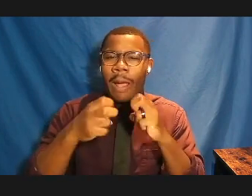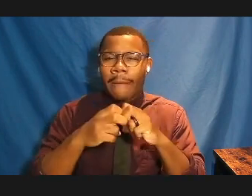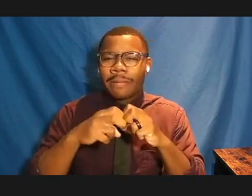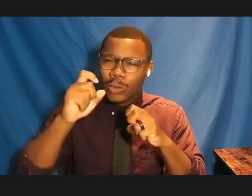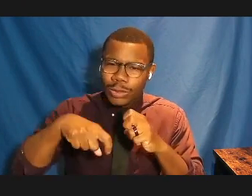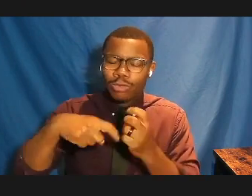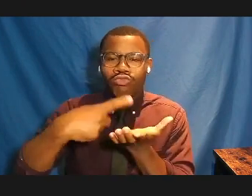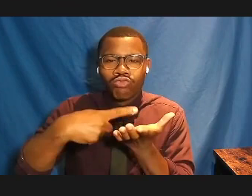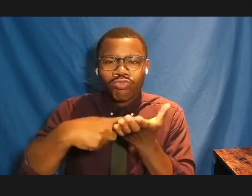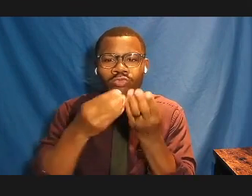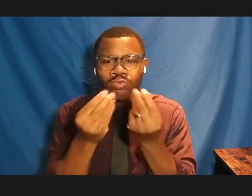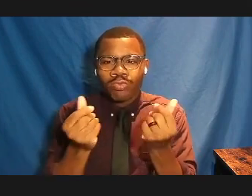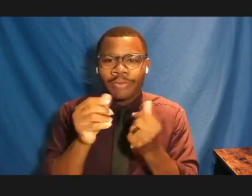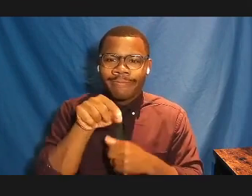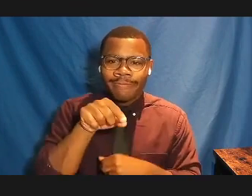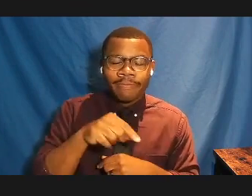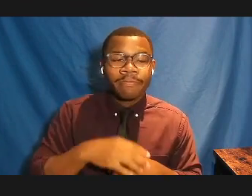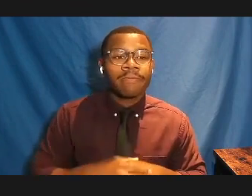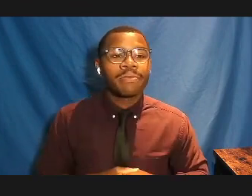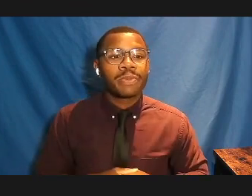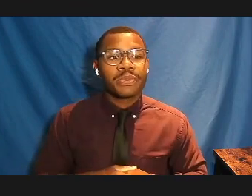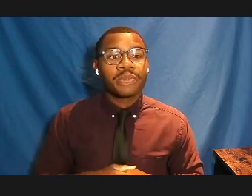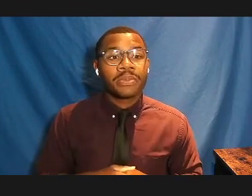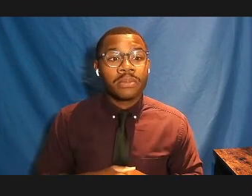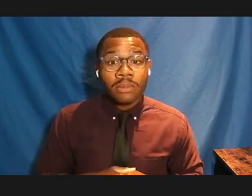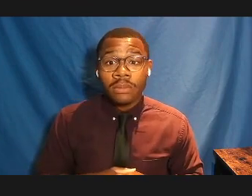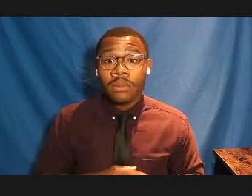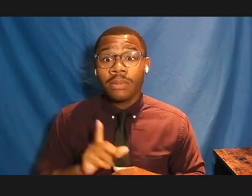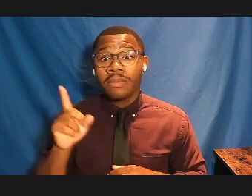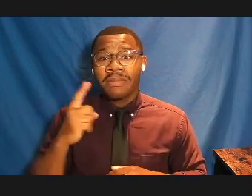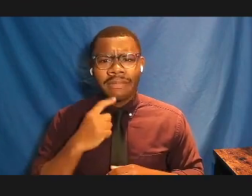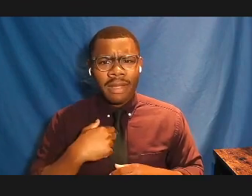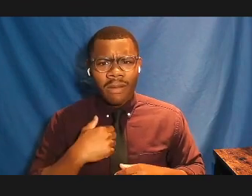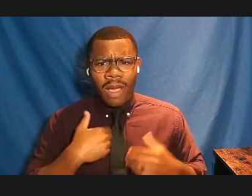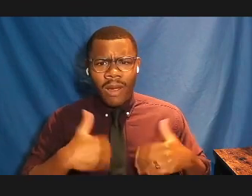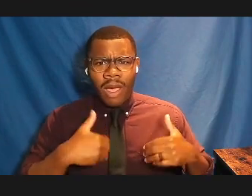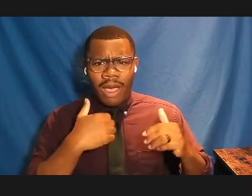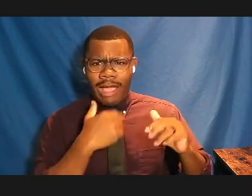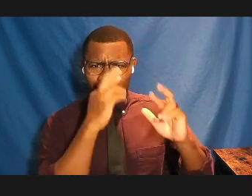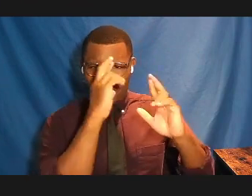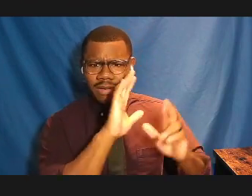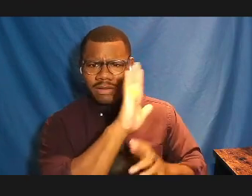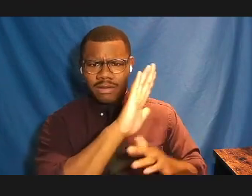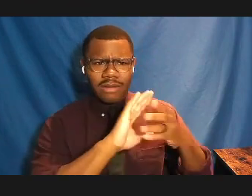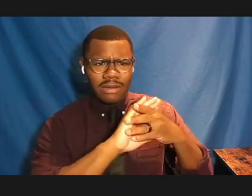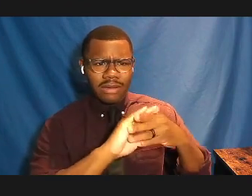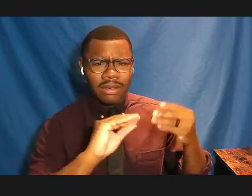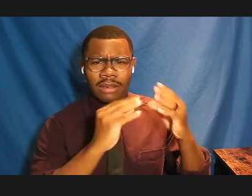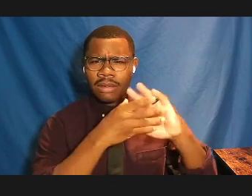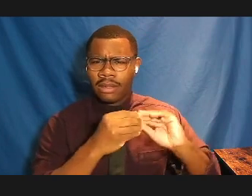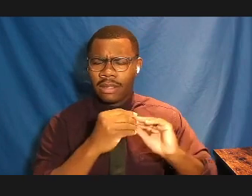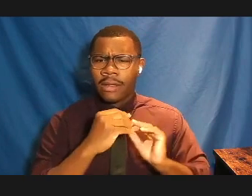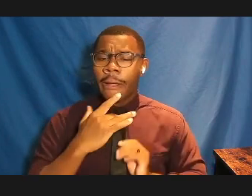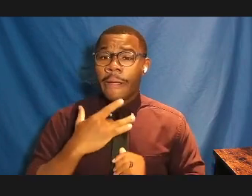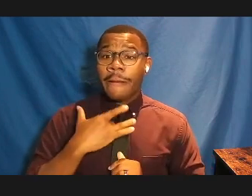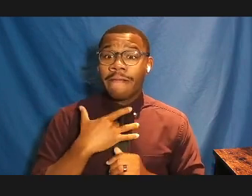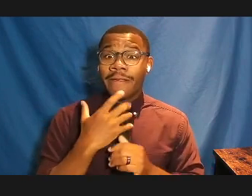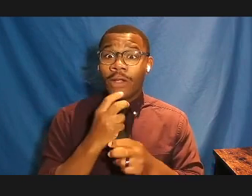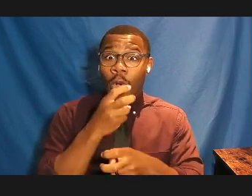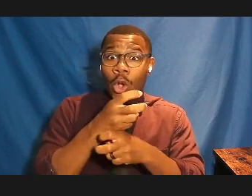Is this on? Yeah. I really respect what you said, and I think it's very difficult to be an active listener,